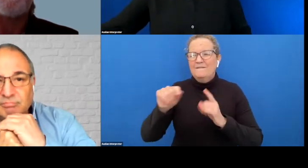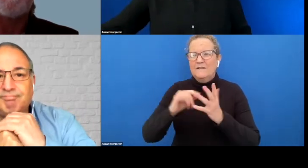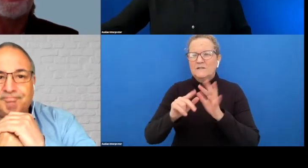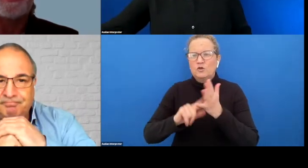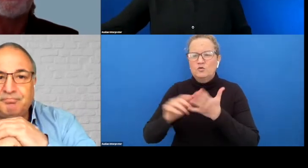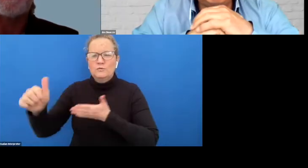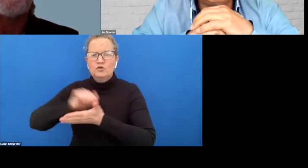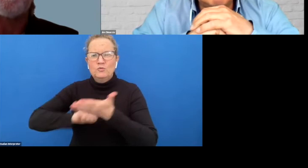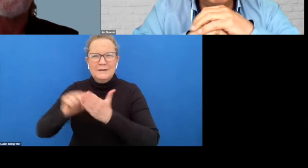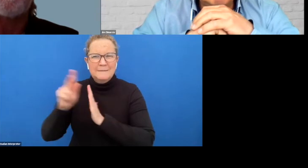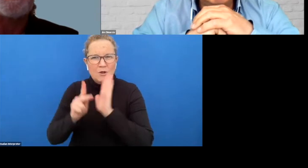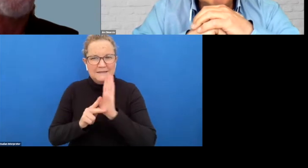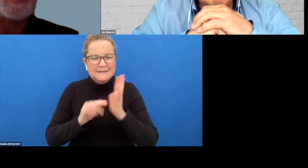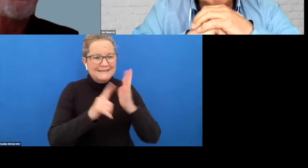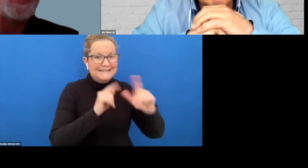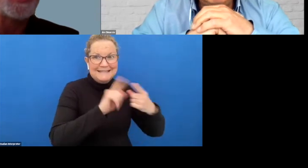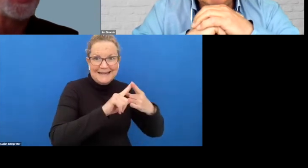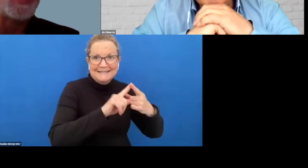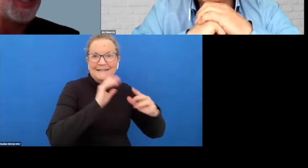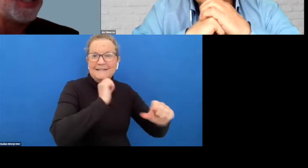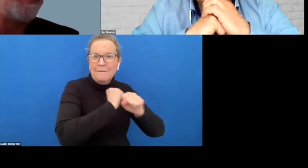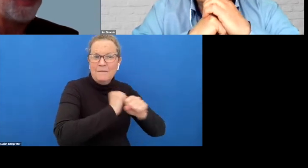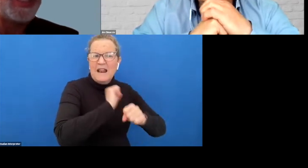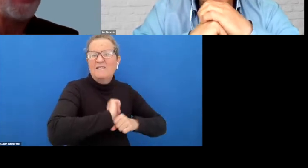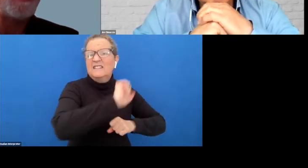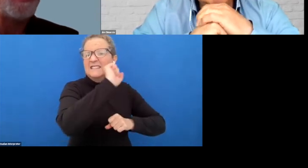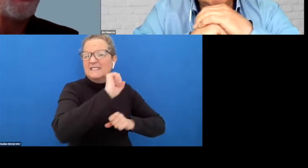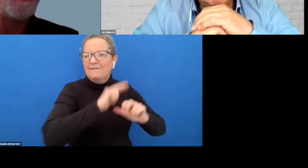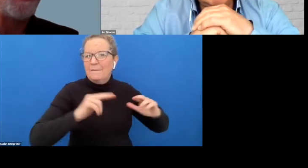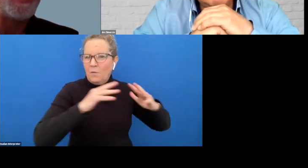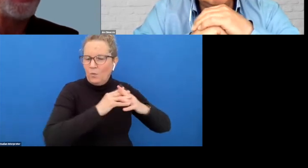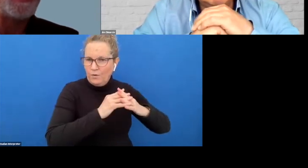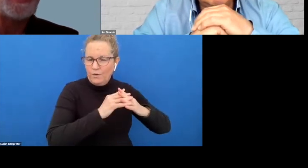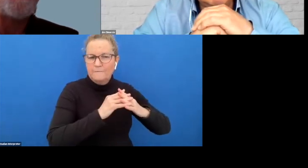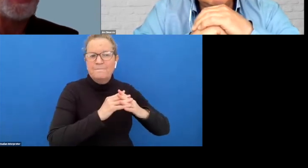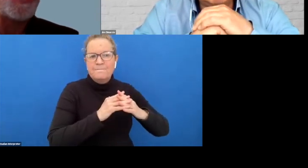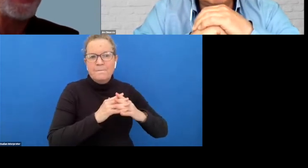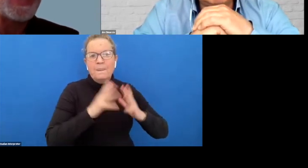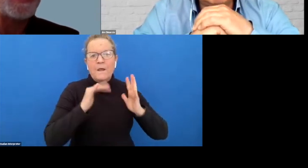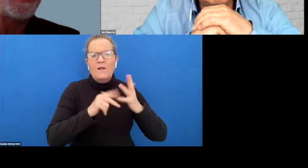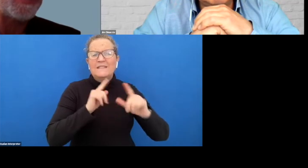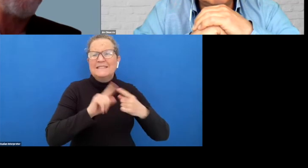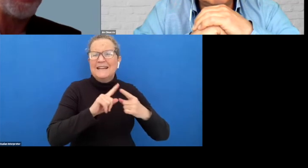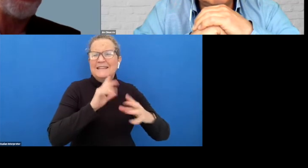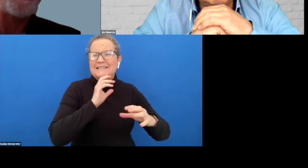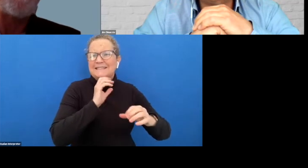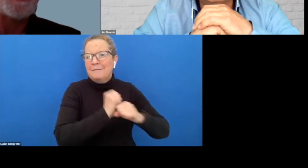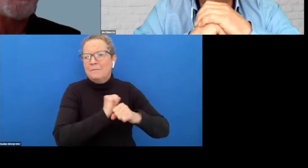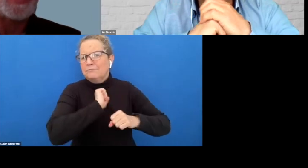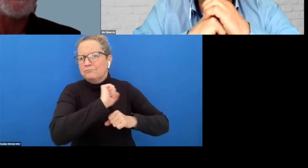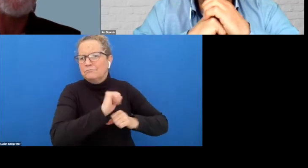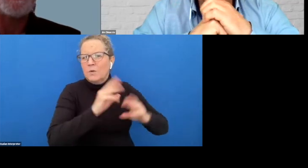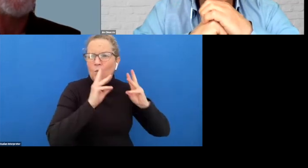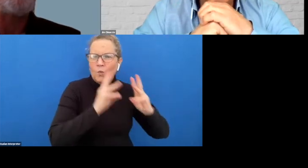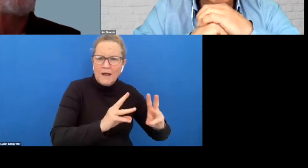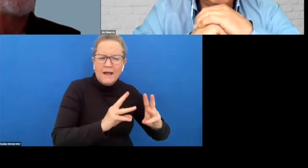for example uh has its social procurement framework um and a lot of the state government instrumentalities and the major infrastructure